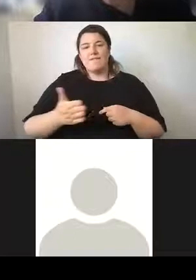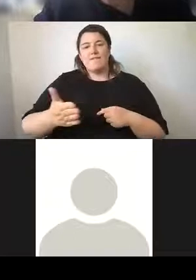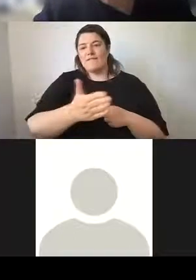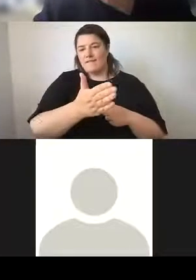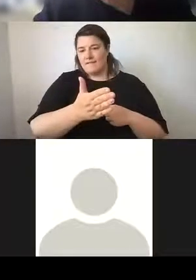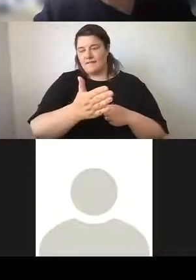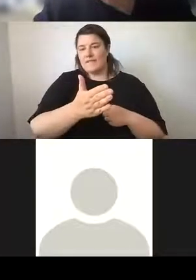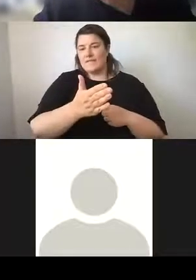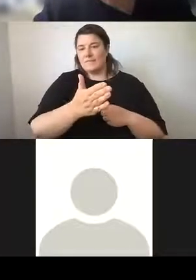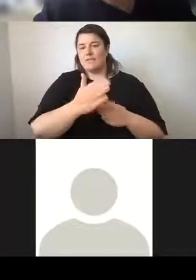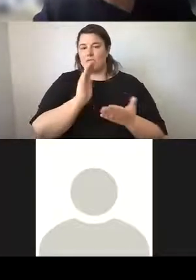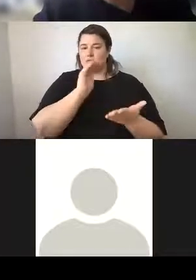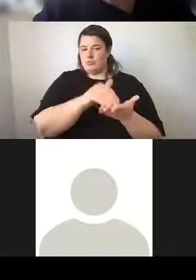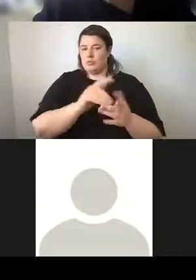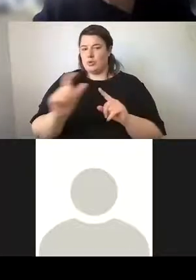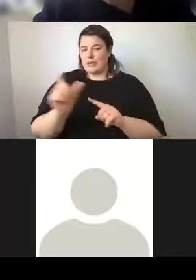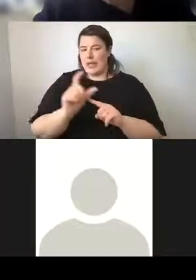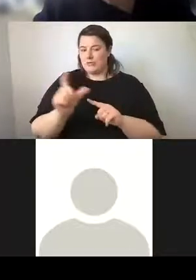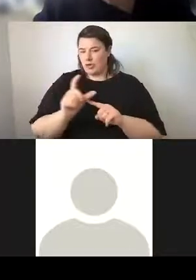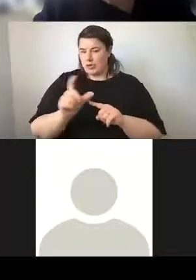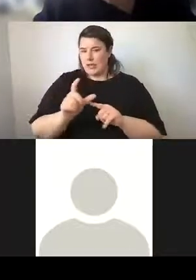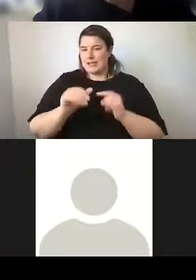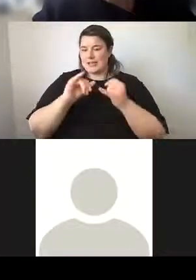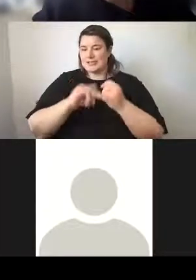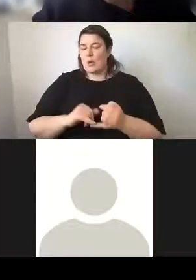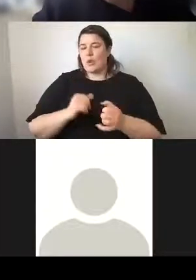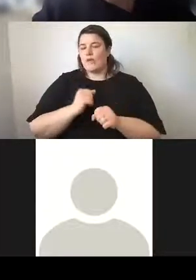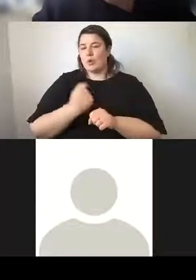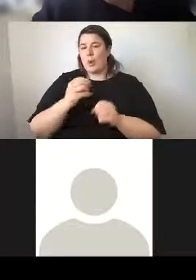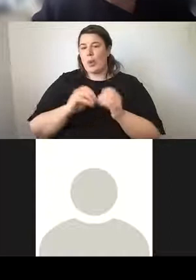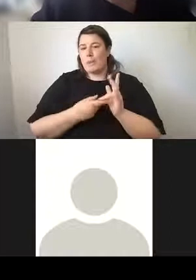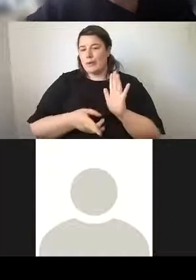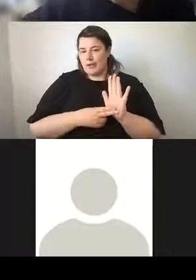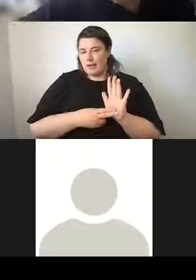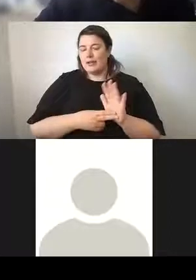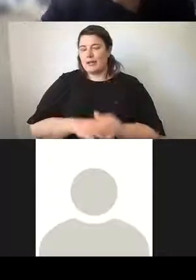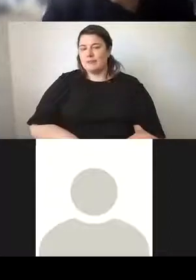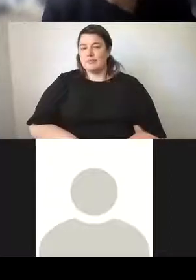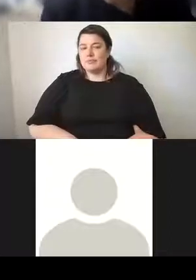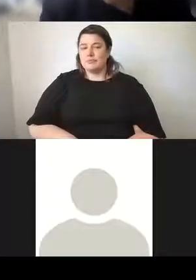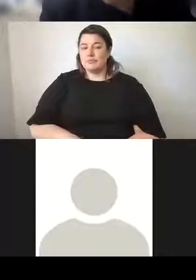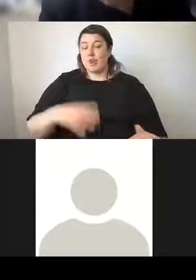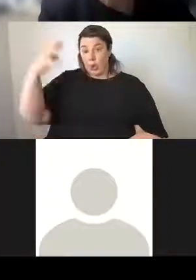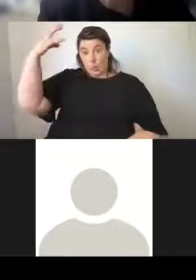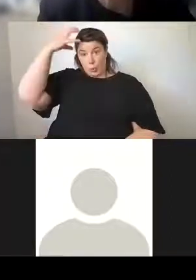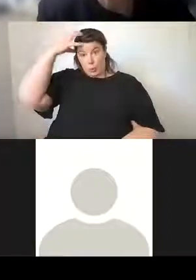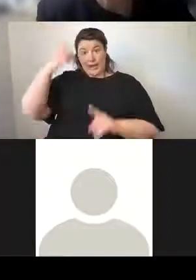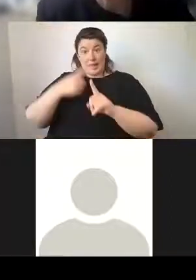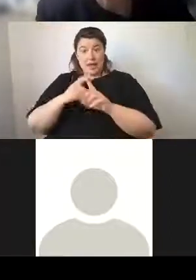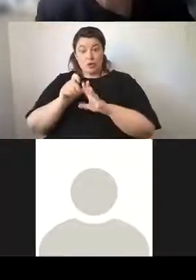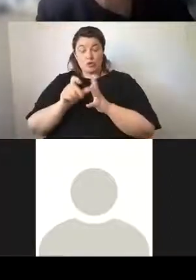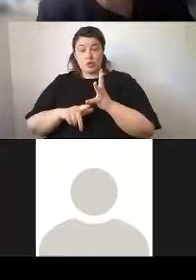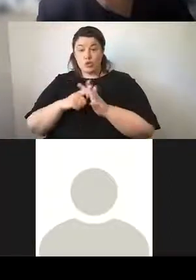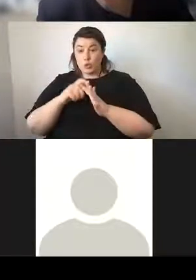to Canberra just south of Goulburn. The Queen and the Queen and of Edinburgh were given